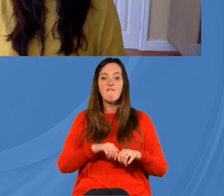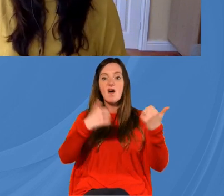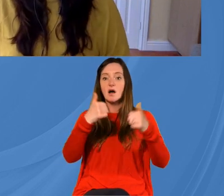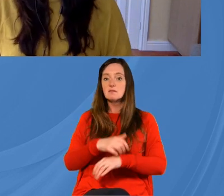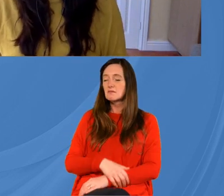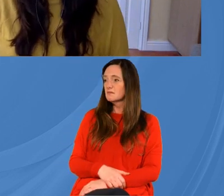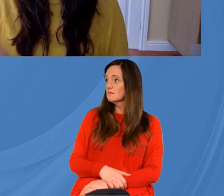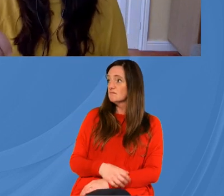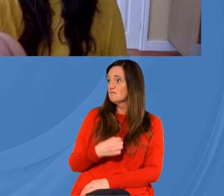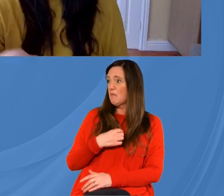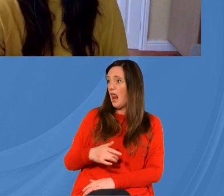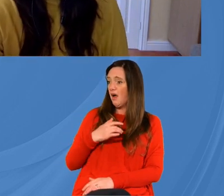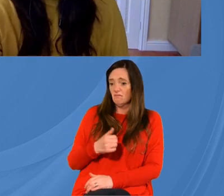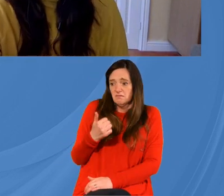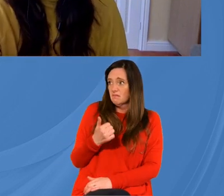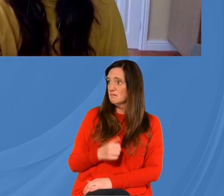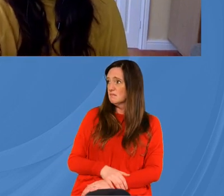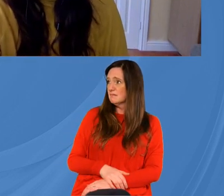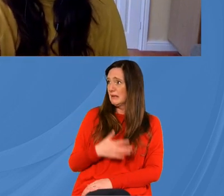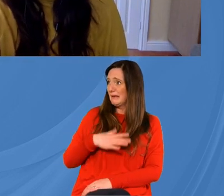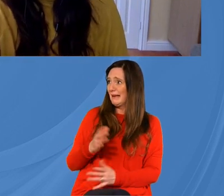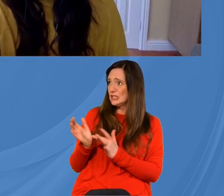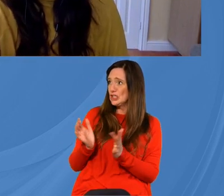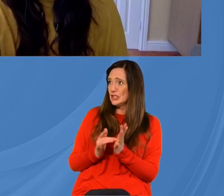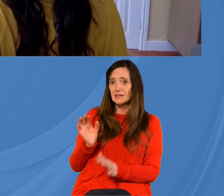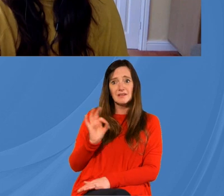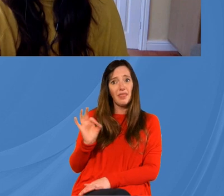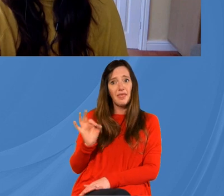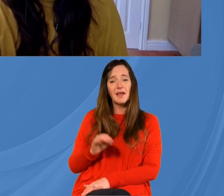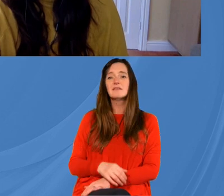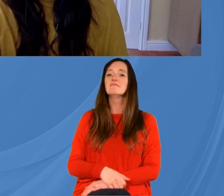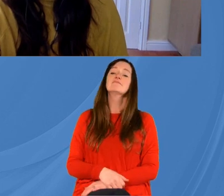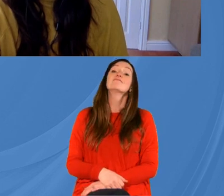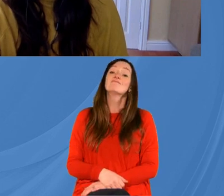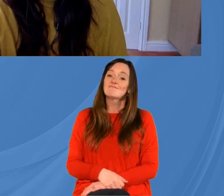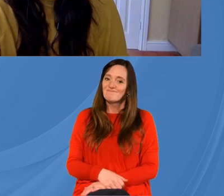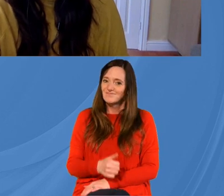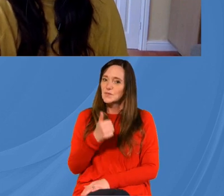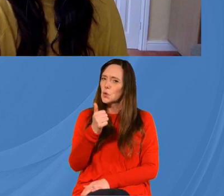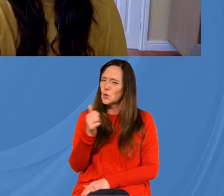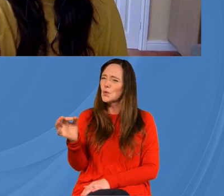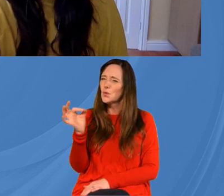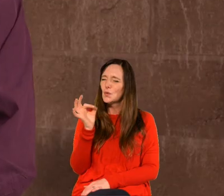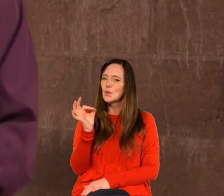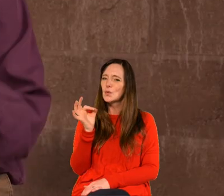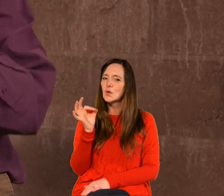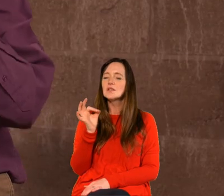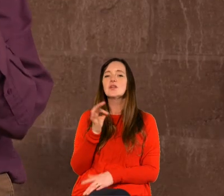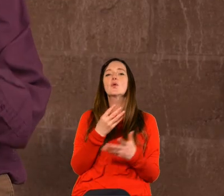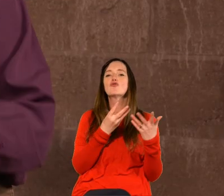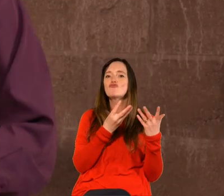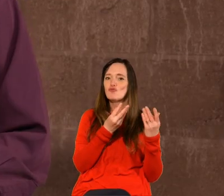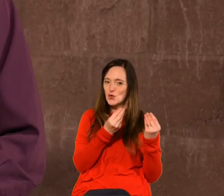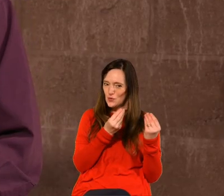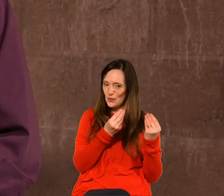question yeah brilliant question uh john c and thank you for whoever asked that i'm going to start as i started my last answer and give you a couple of resources and then